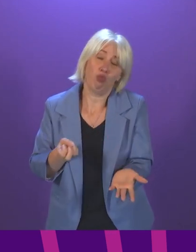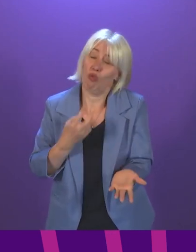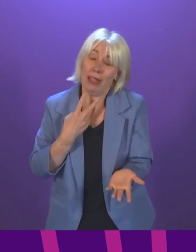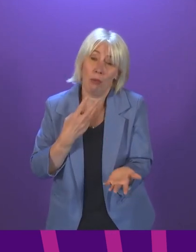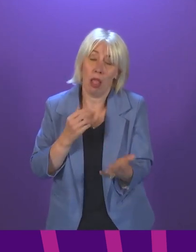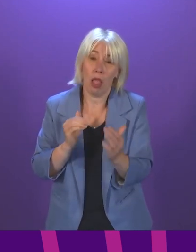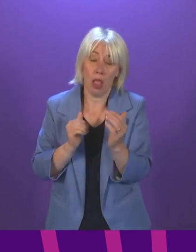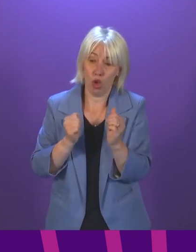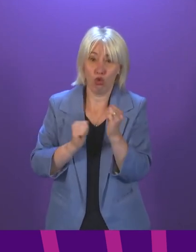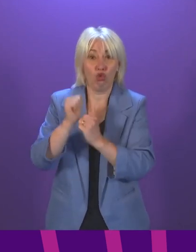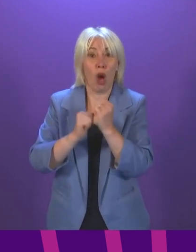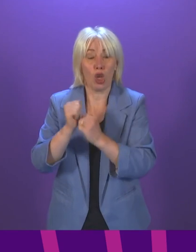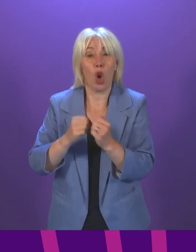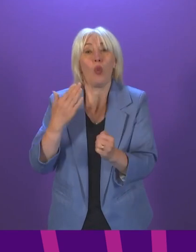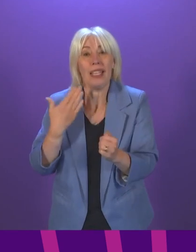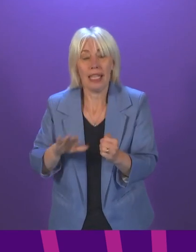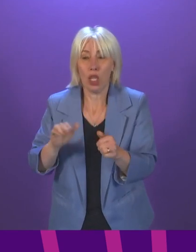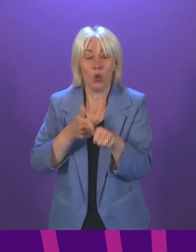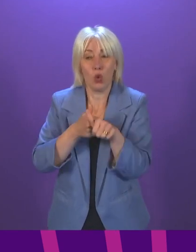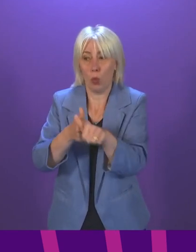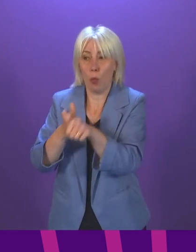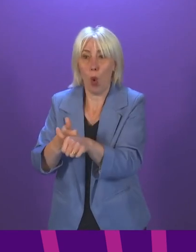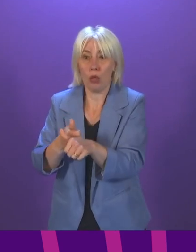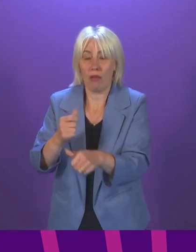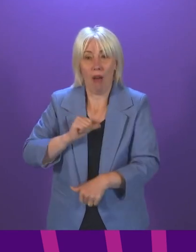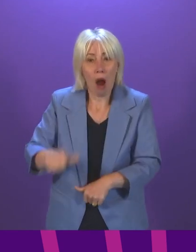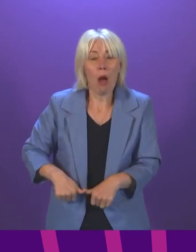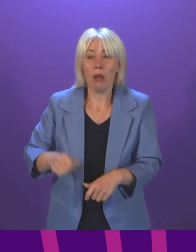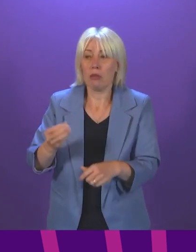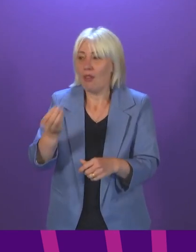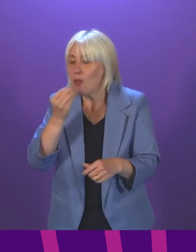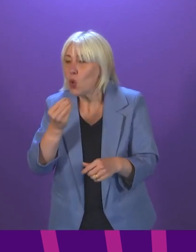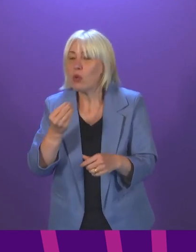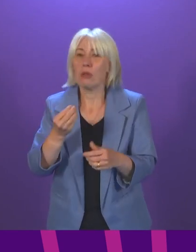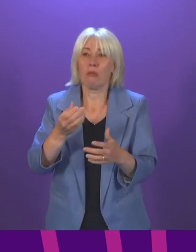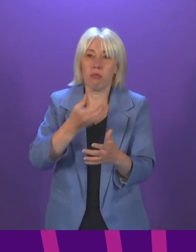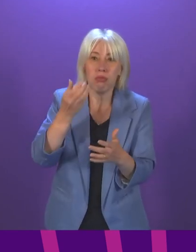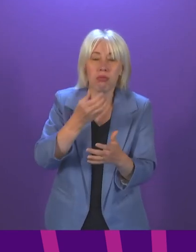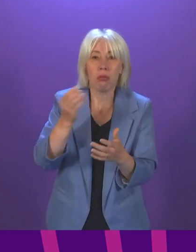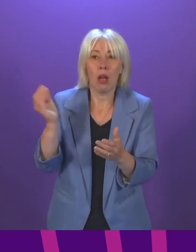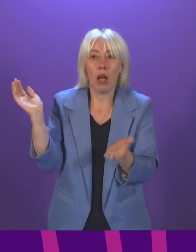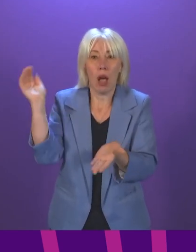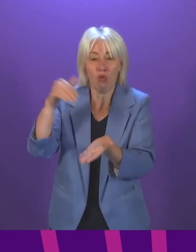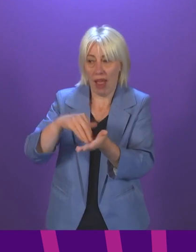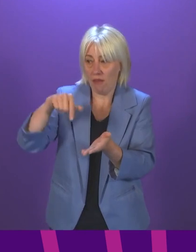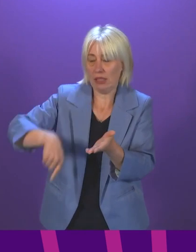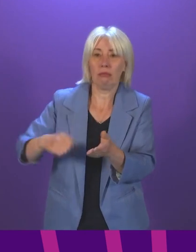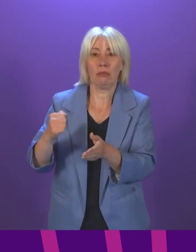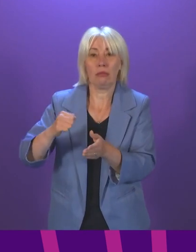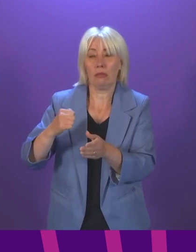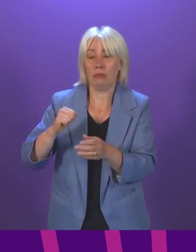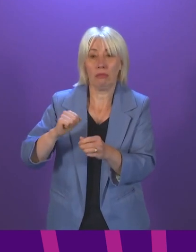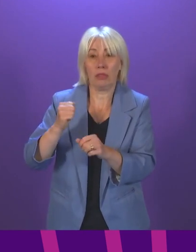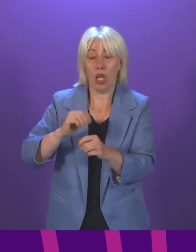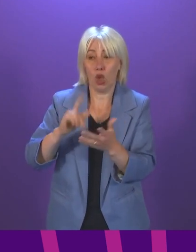infrastructure that needs to be in place to support some of this. And it is, of course, our food and drink sector and agriculture sector that are